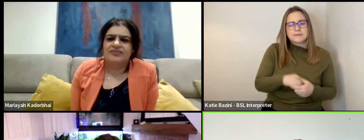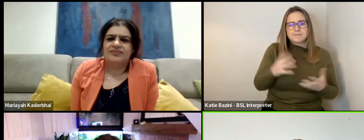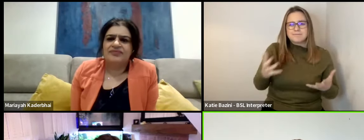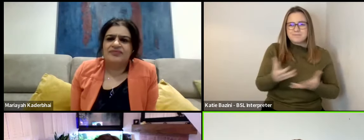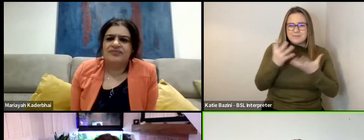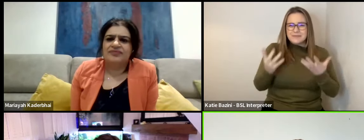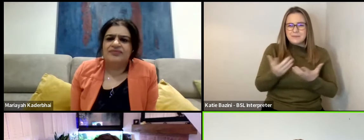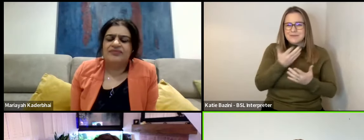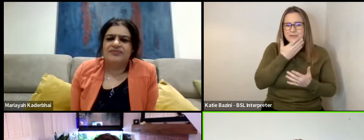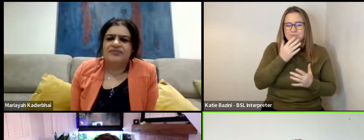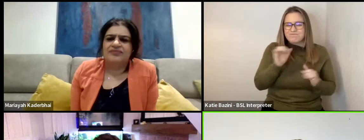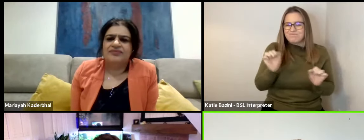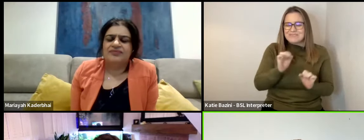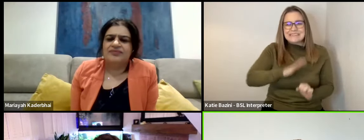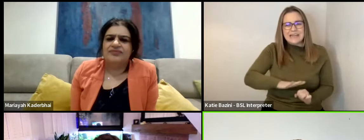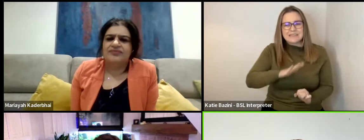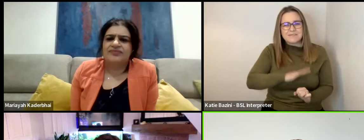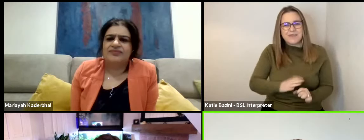being satisfied.